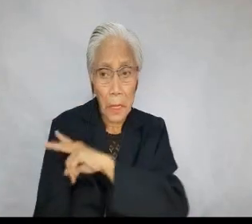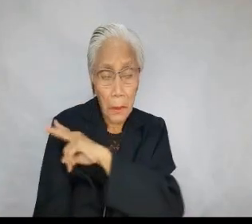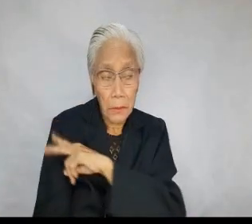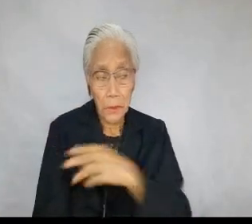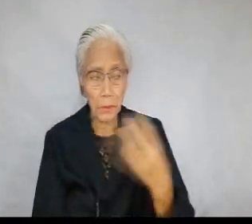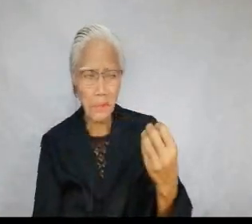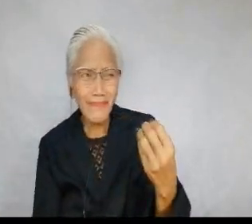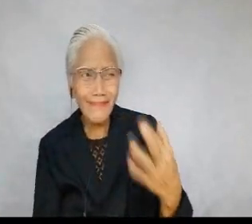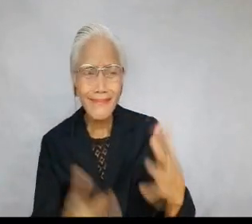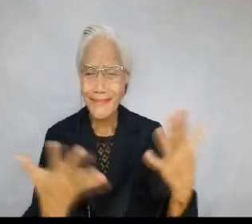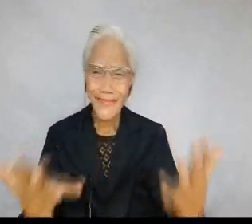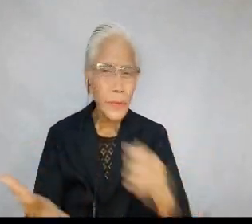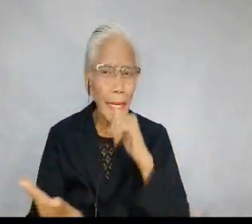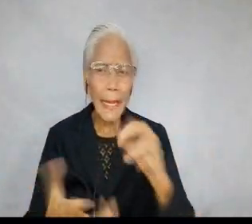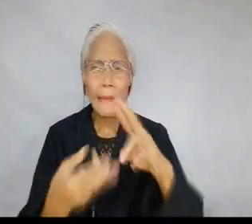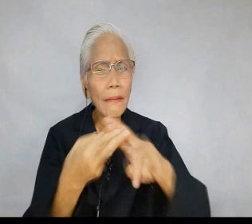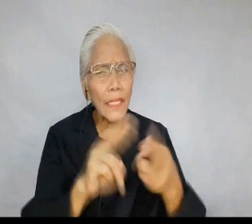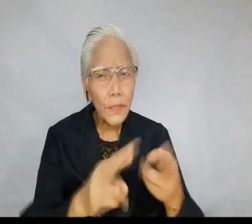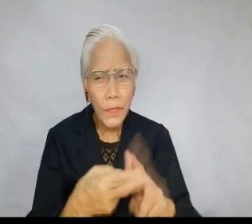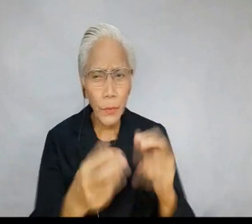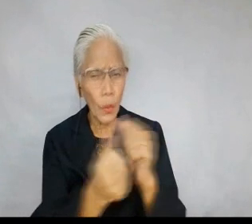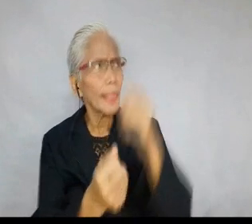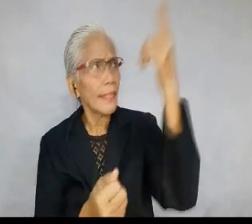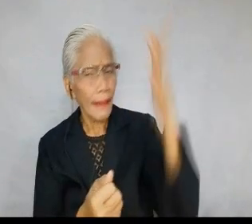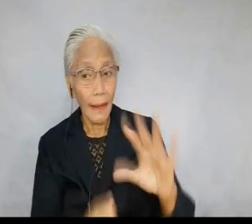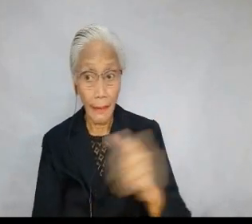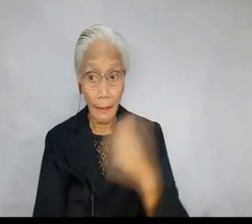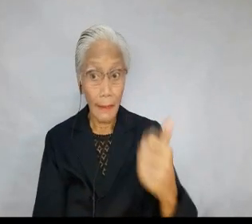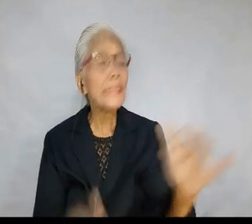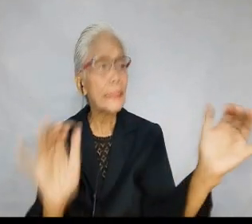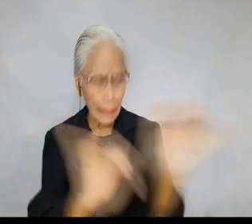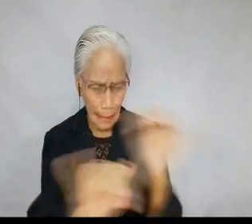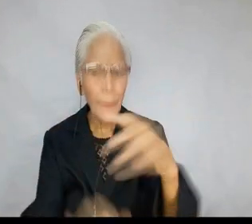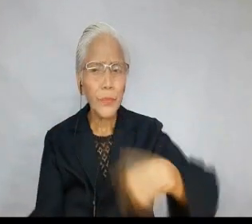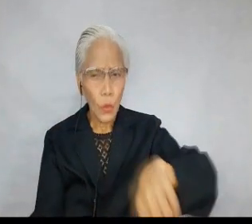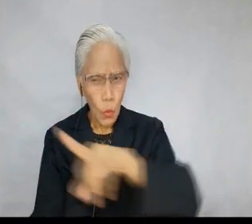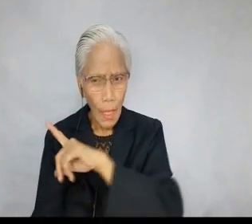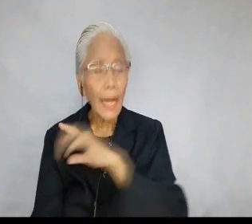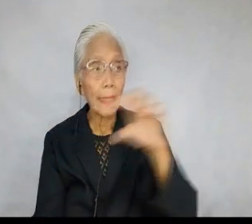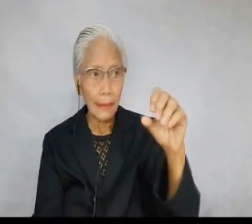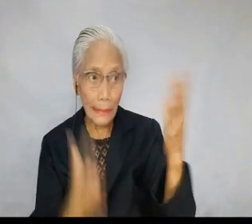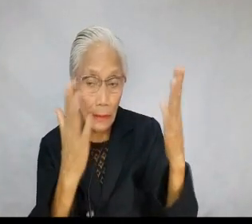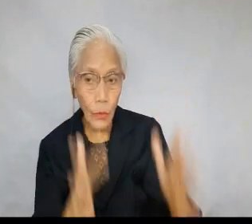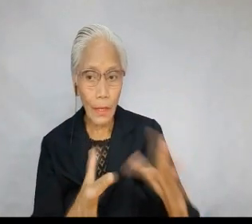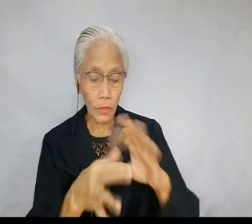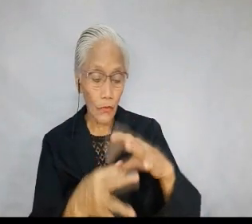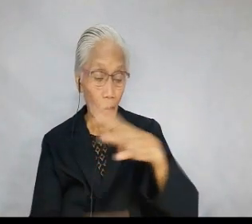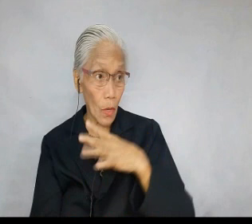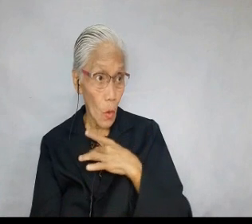Dazzility is an enduring virtue of growing old gracefully. 29. We are stewards not only of relationships with God and others.